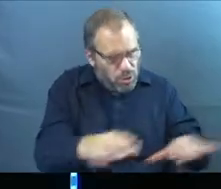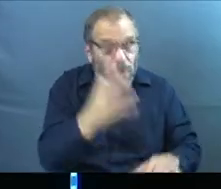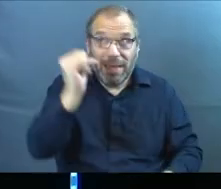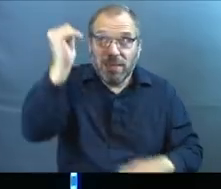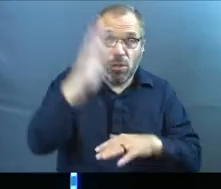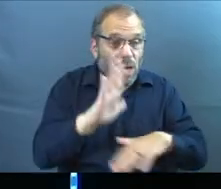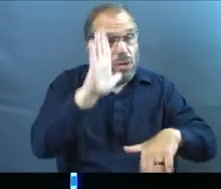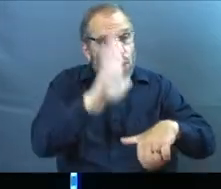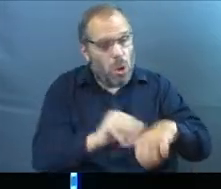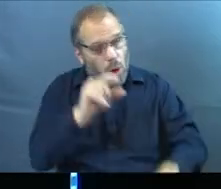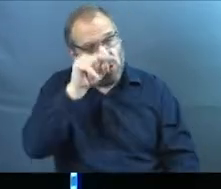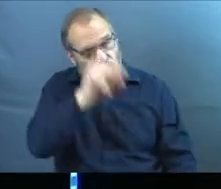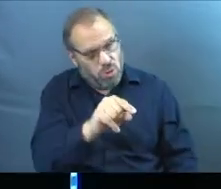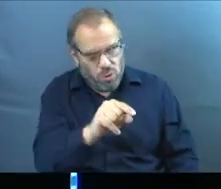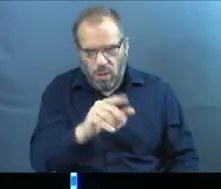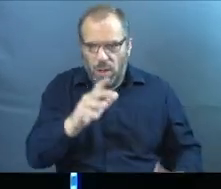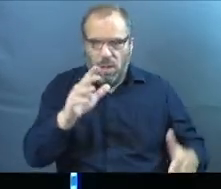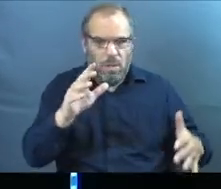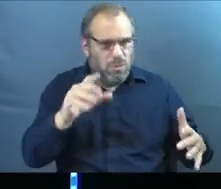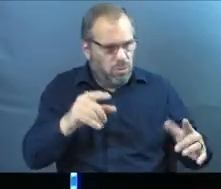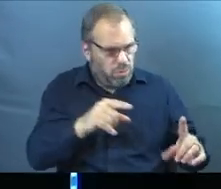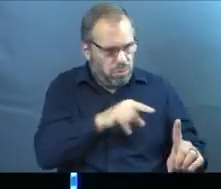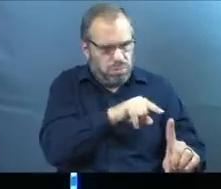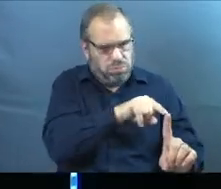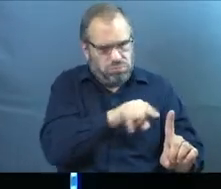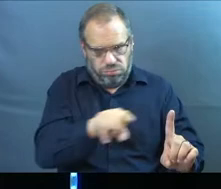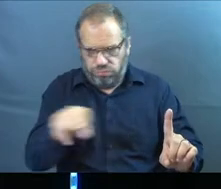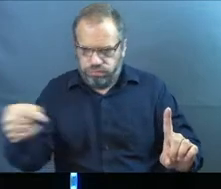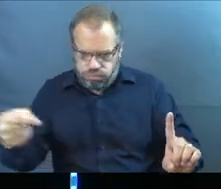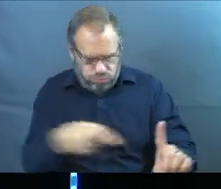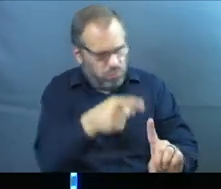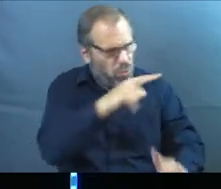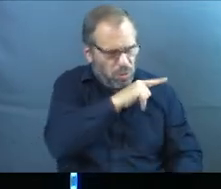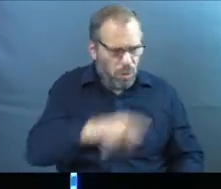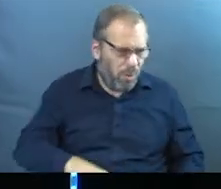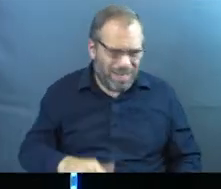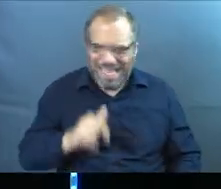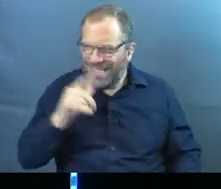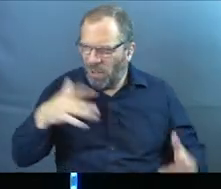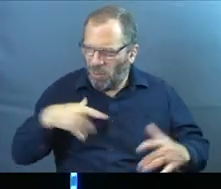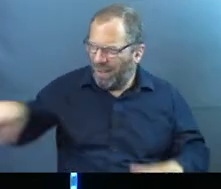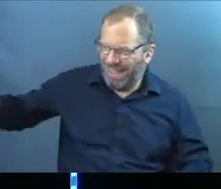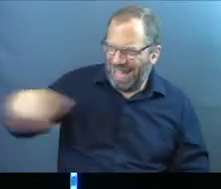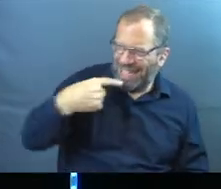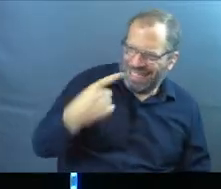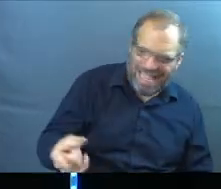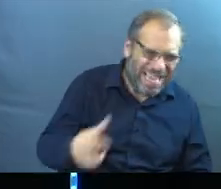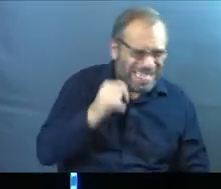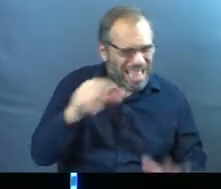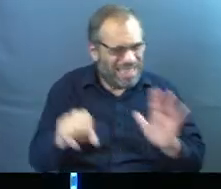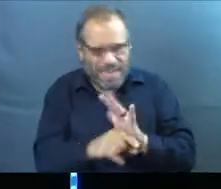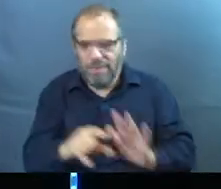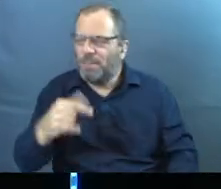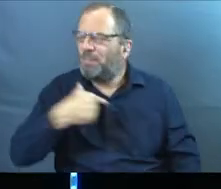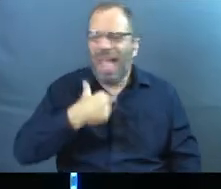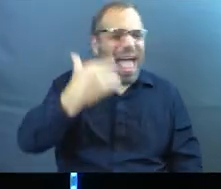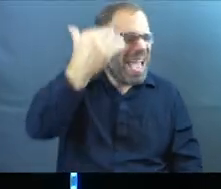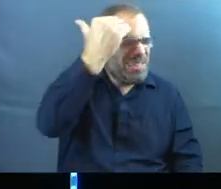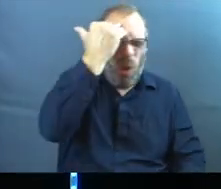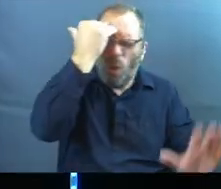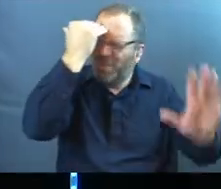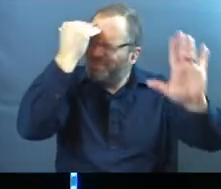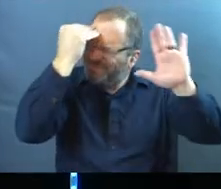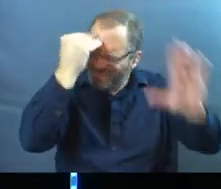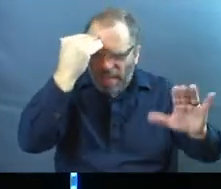this is what God has called you to, to get us back on track with the Lord. Not worried about what other people are saying. Not letting those thoughts, because I know, I know,